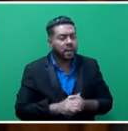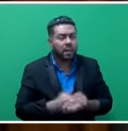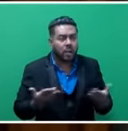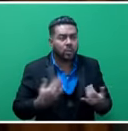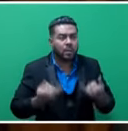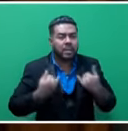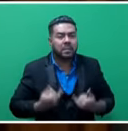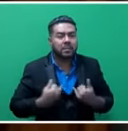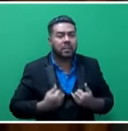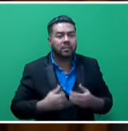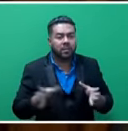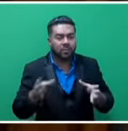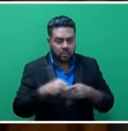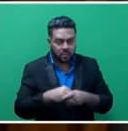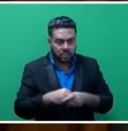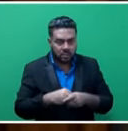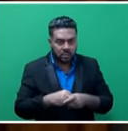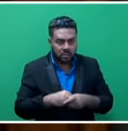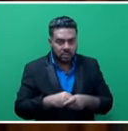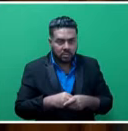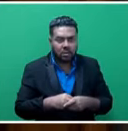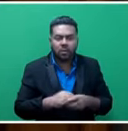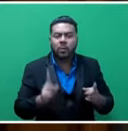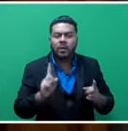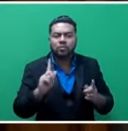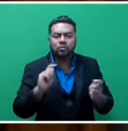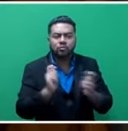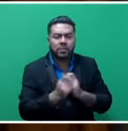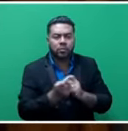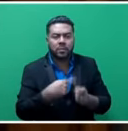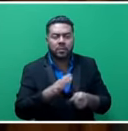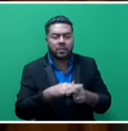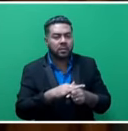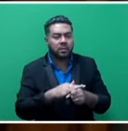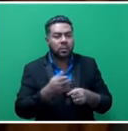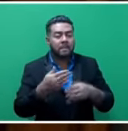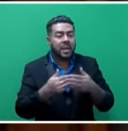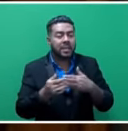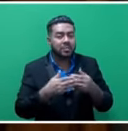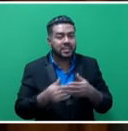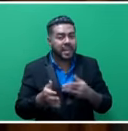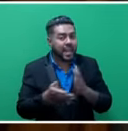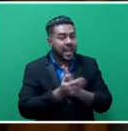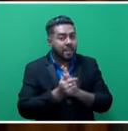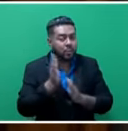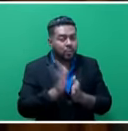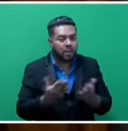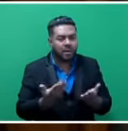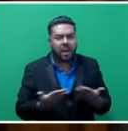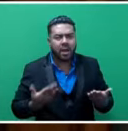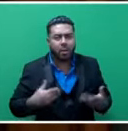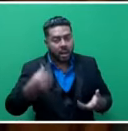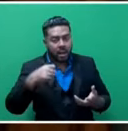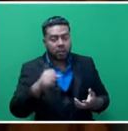grant agreement with the heads of schools. One change that we made to the management handbook is now allowing